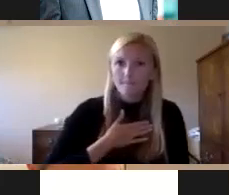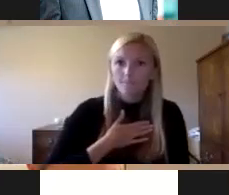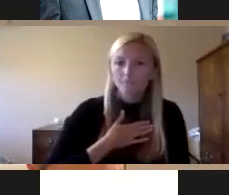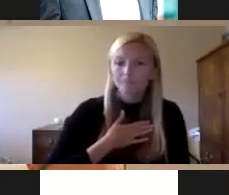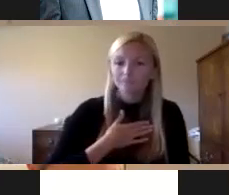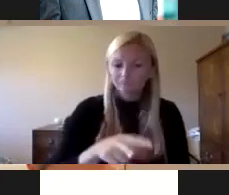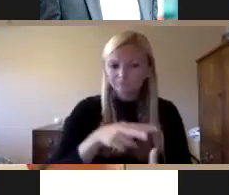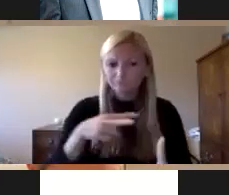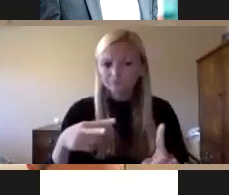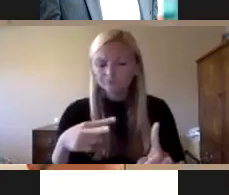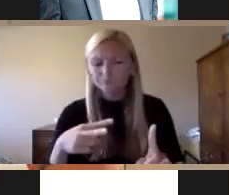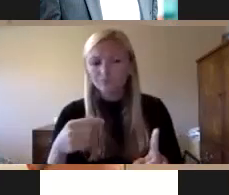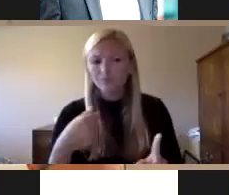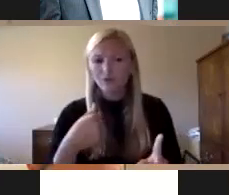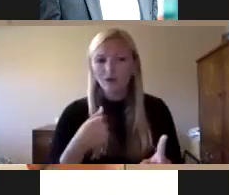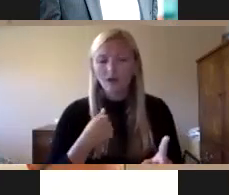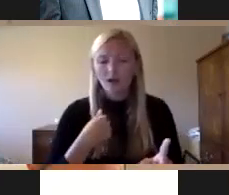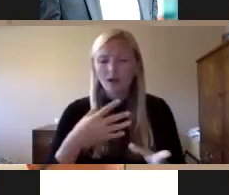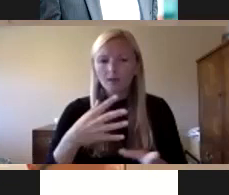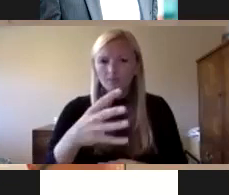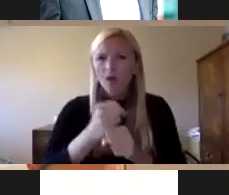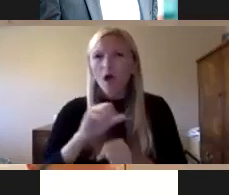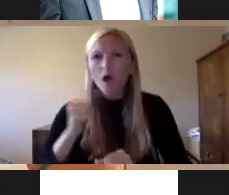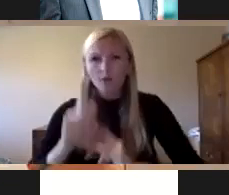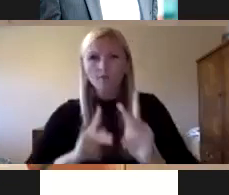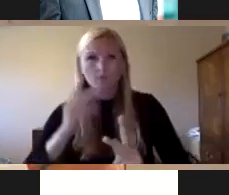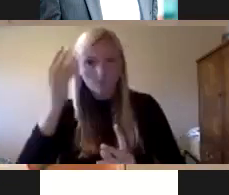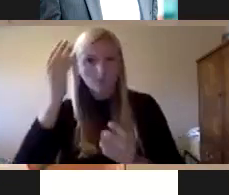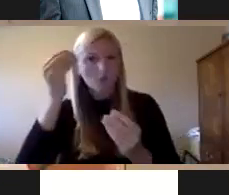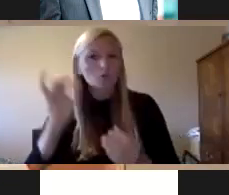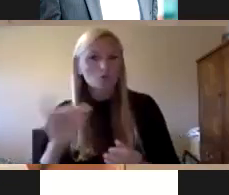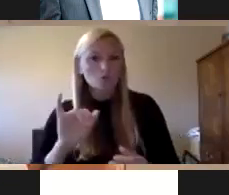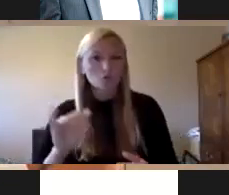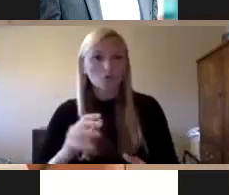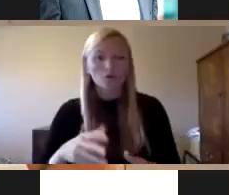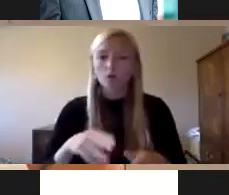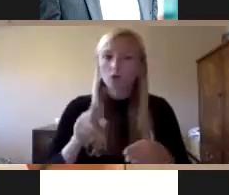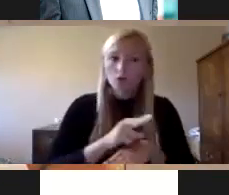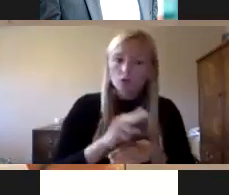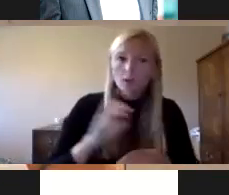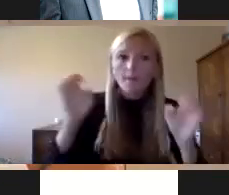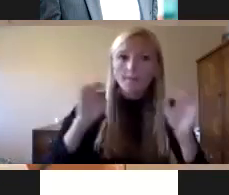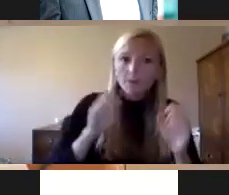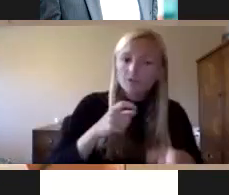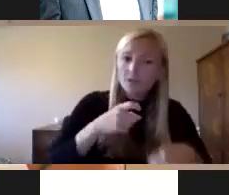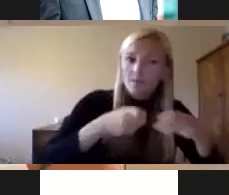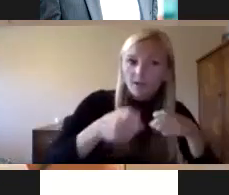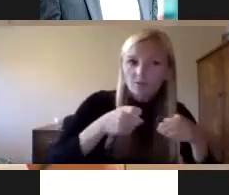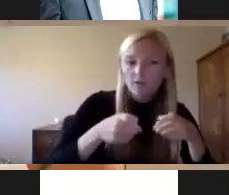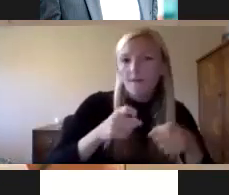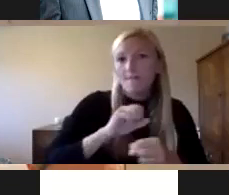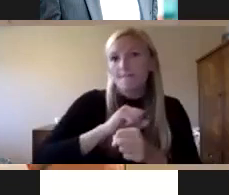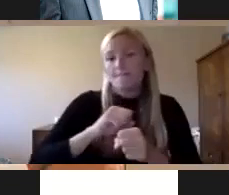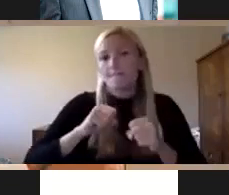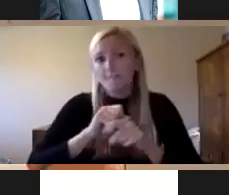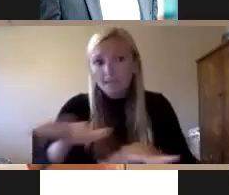smart people's thoughts into how I do things. So my methodology has really involved the use of emergency management and pandemic preparedness